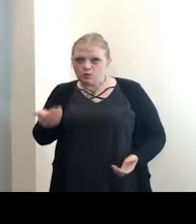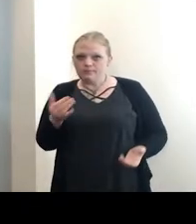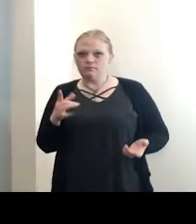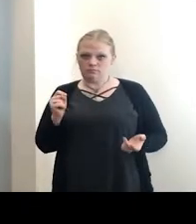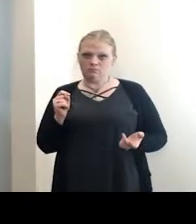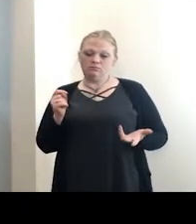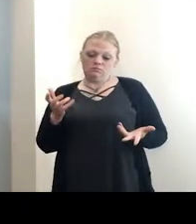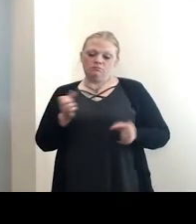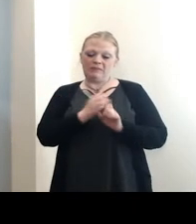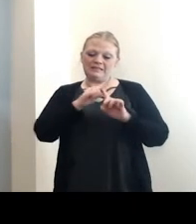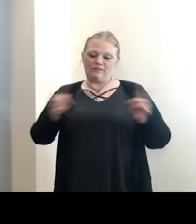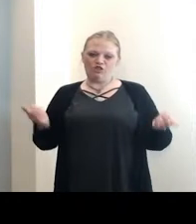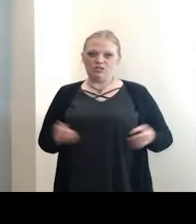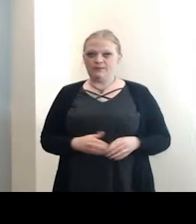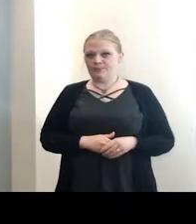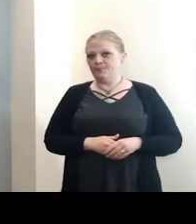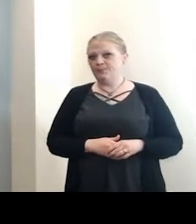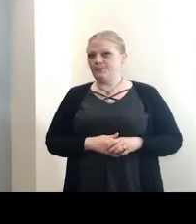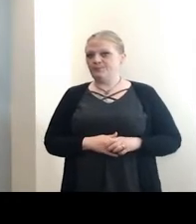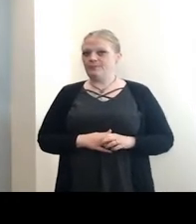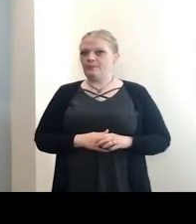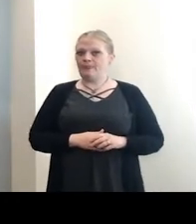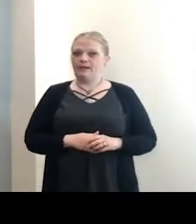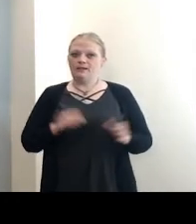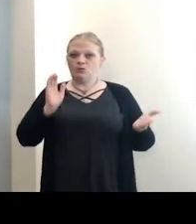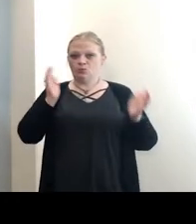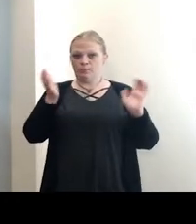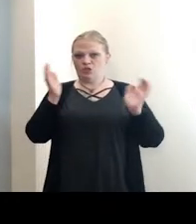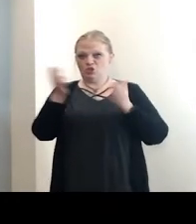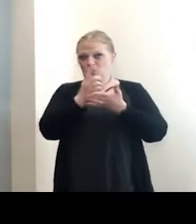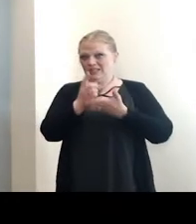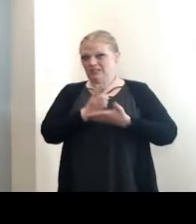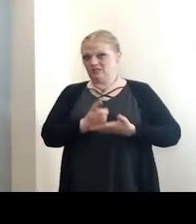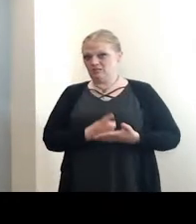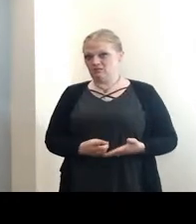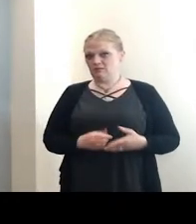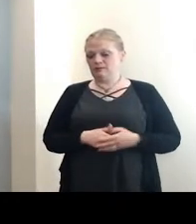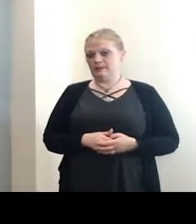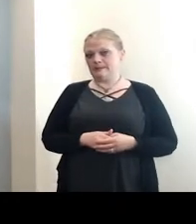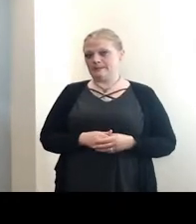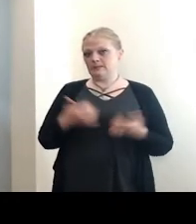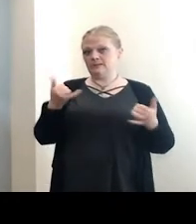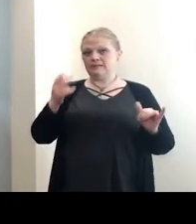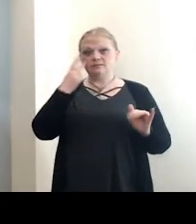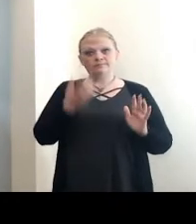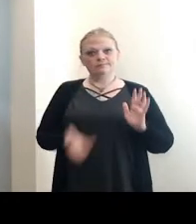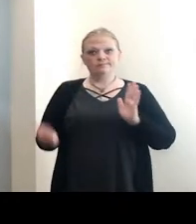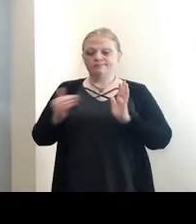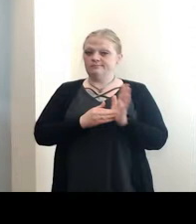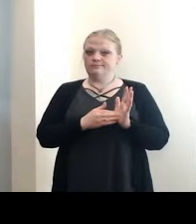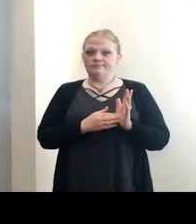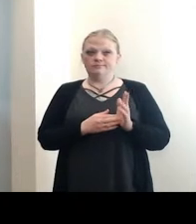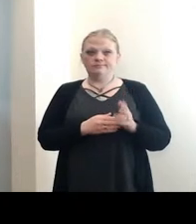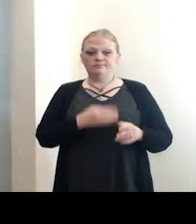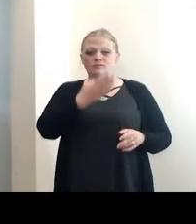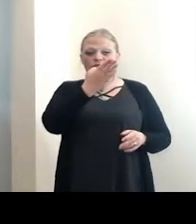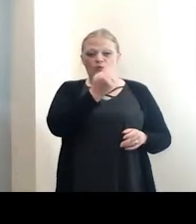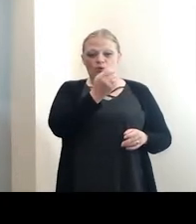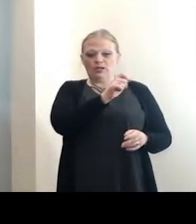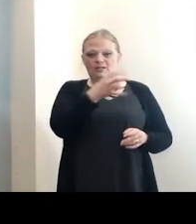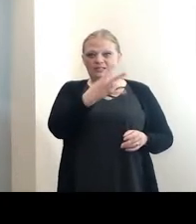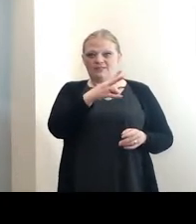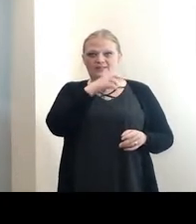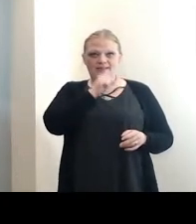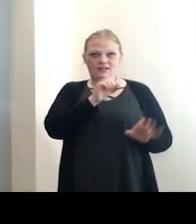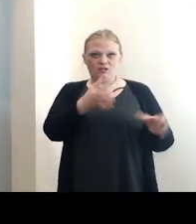It really makes a difference. And then the comparison by weeks, we're still seeing once again, in the 14 to 17 age